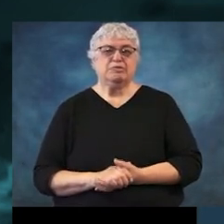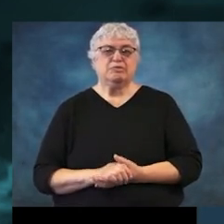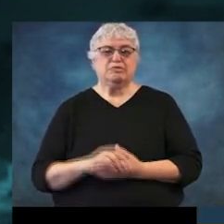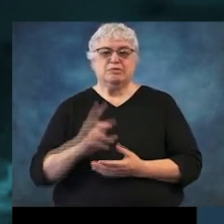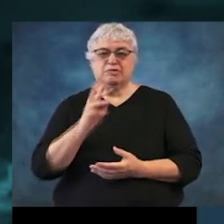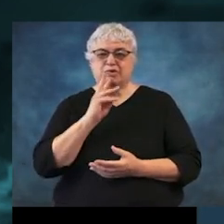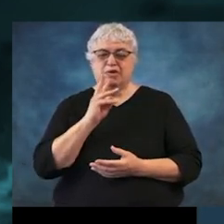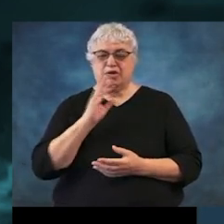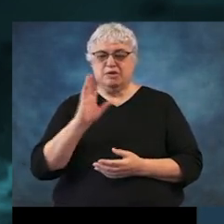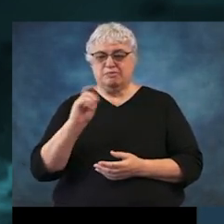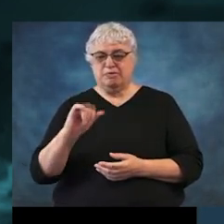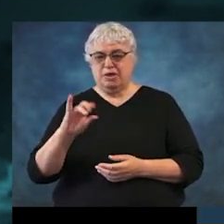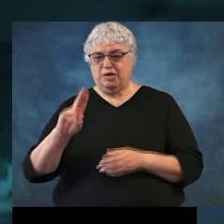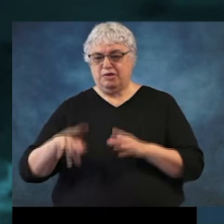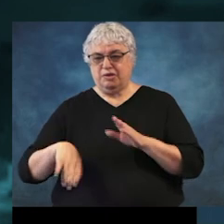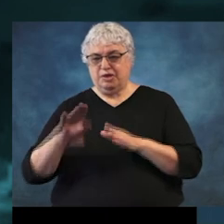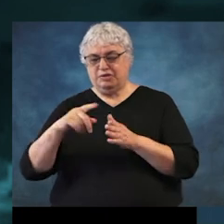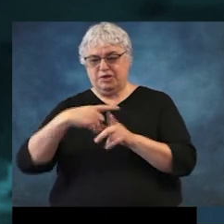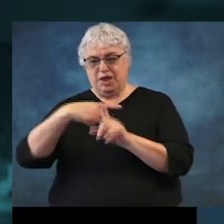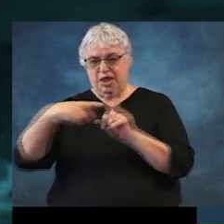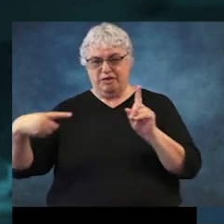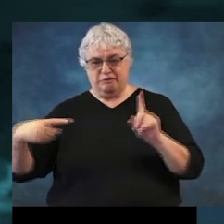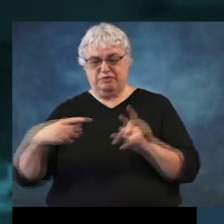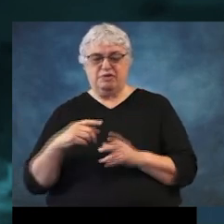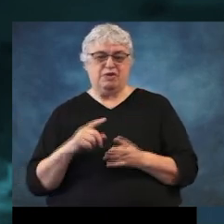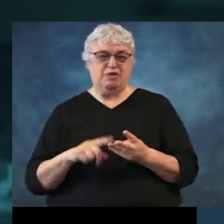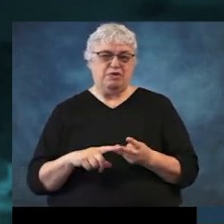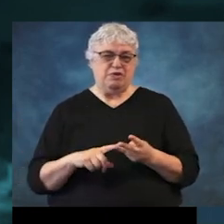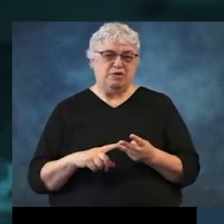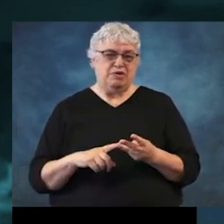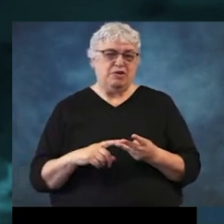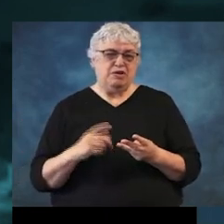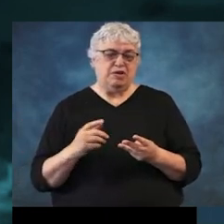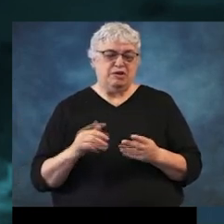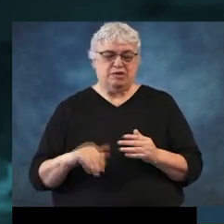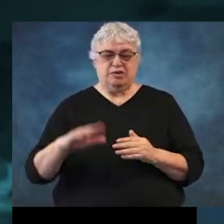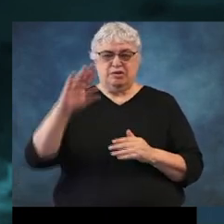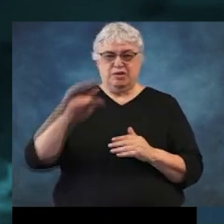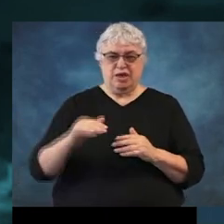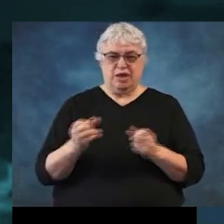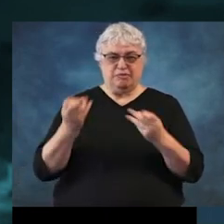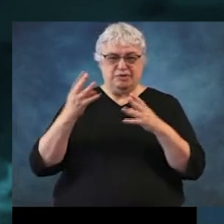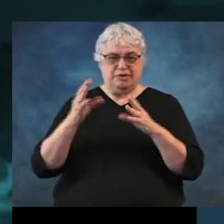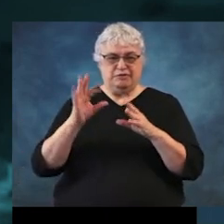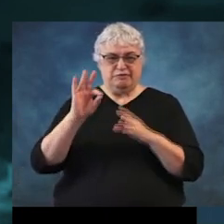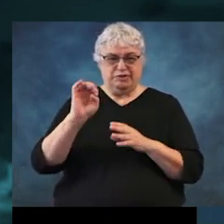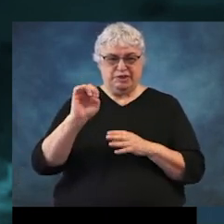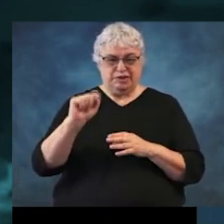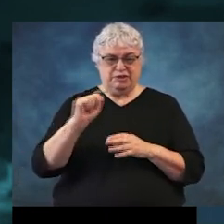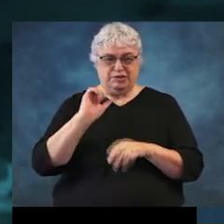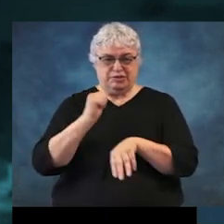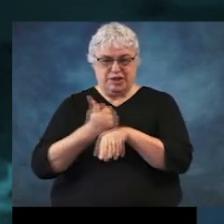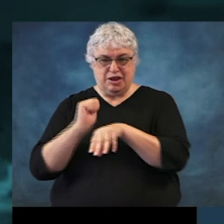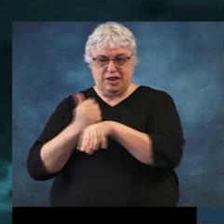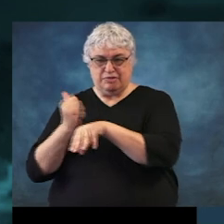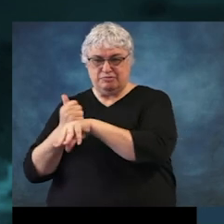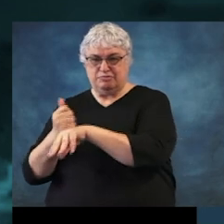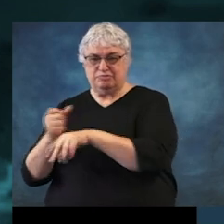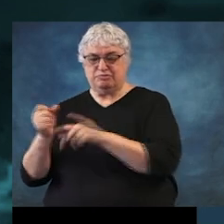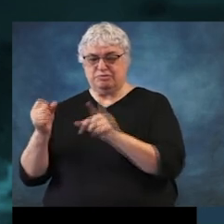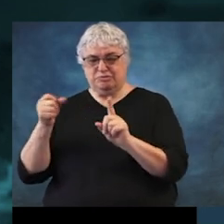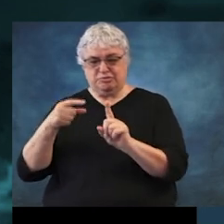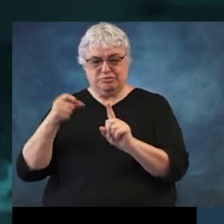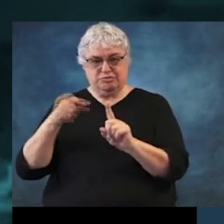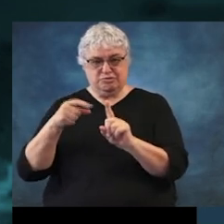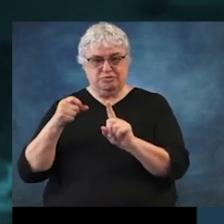the water in the bayou gets to half full, or when it gets to a certain level, you can go in there and set all of that up. can have it sent to